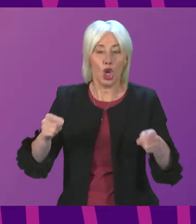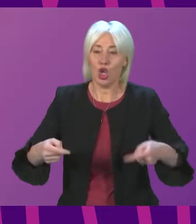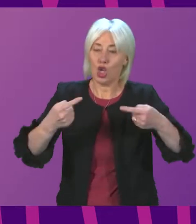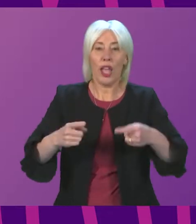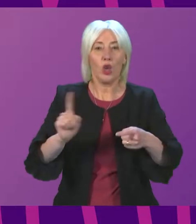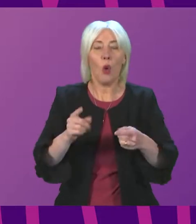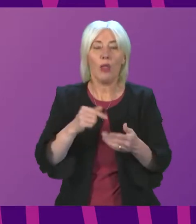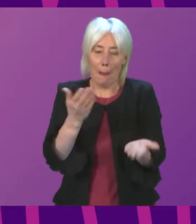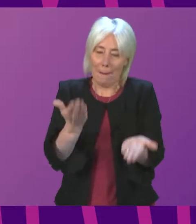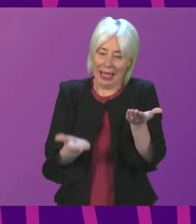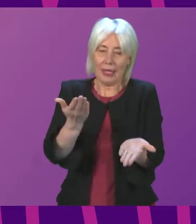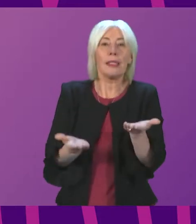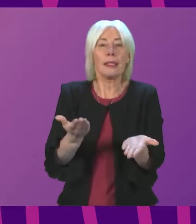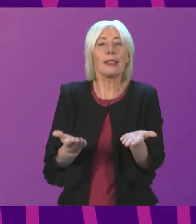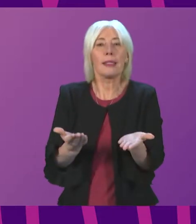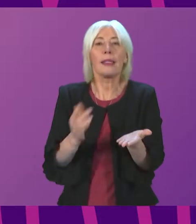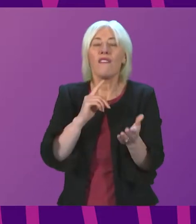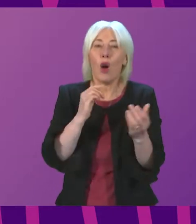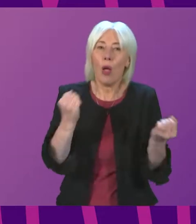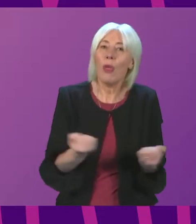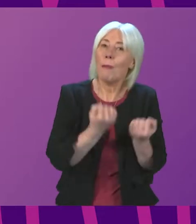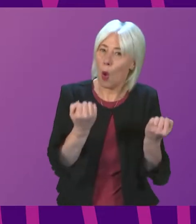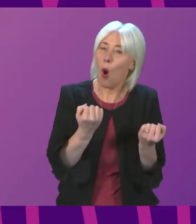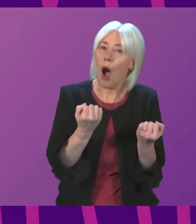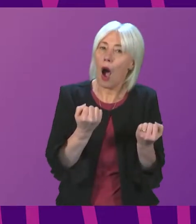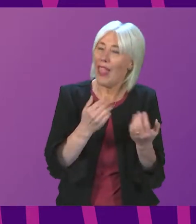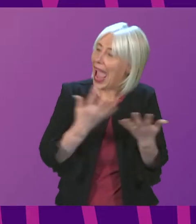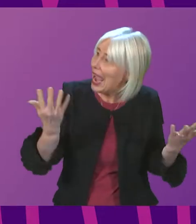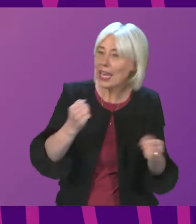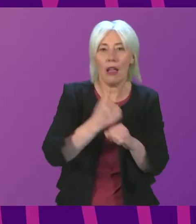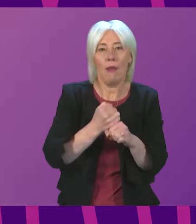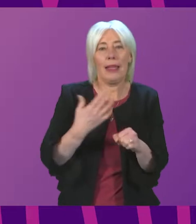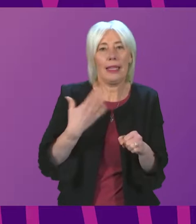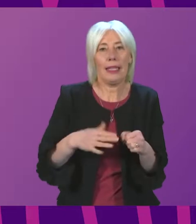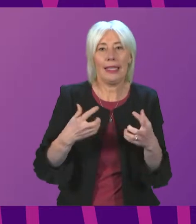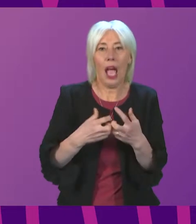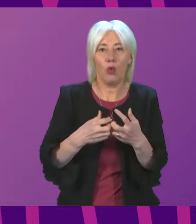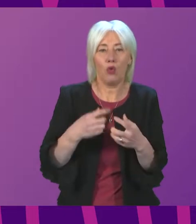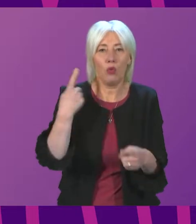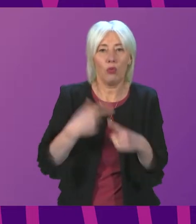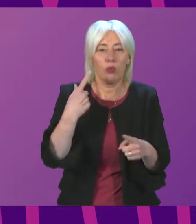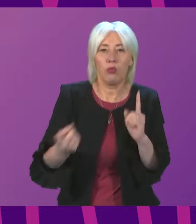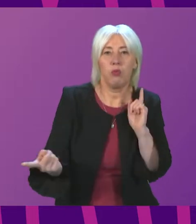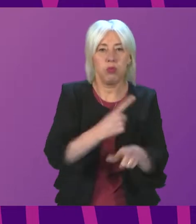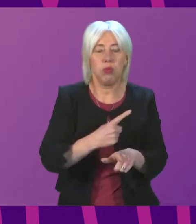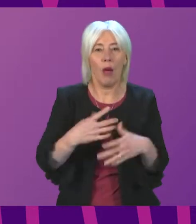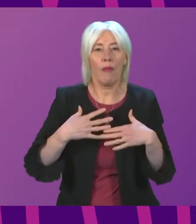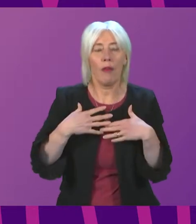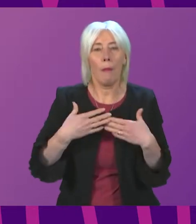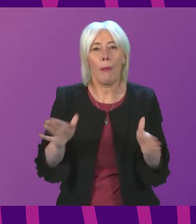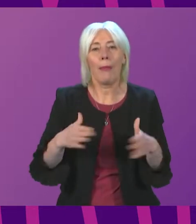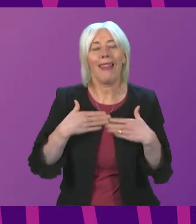to get the right balance between the powers and the levers that any government needs to respond quickly to public health emergencies